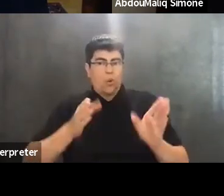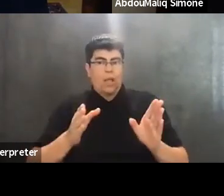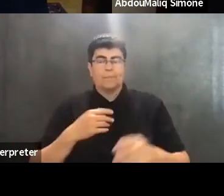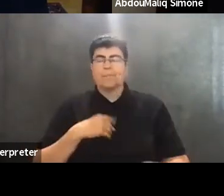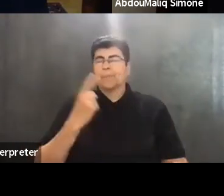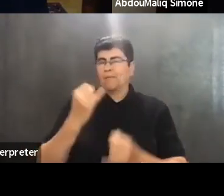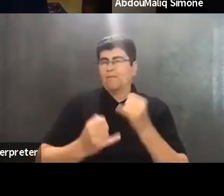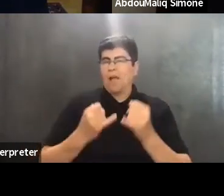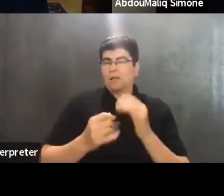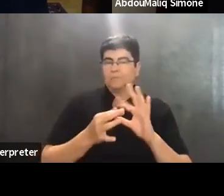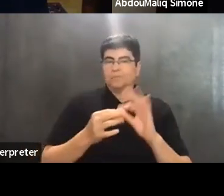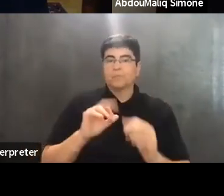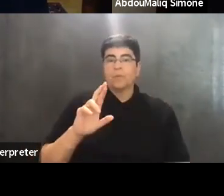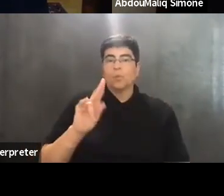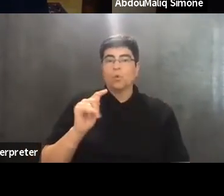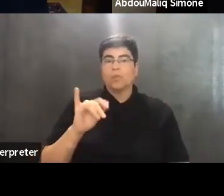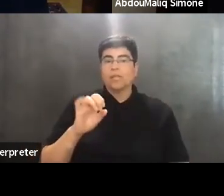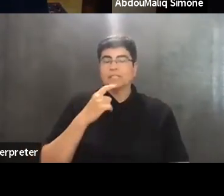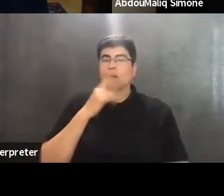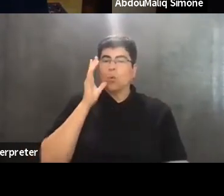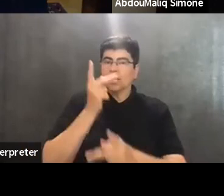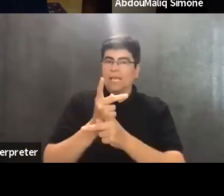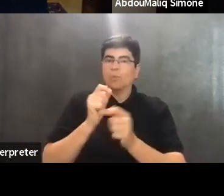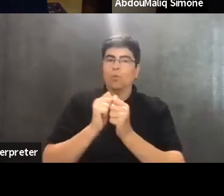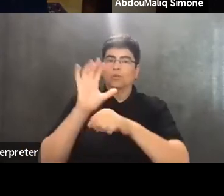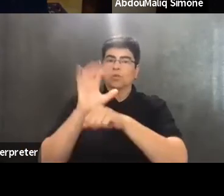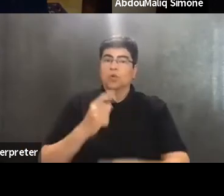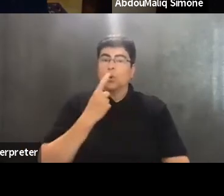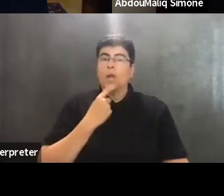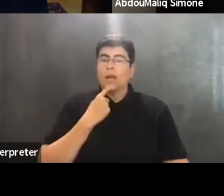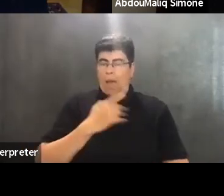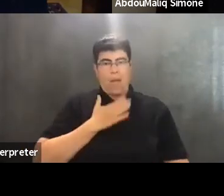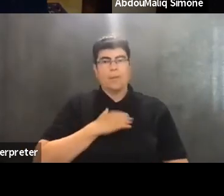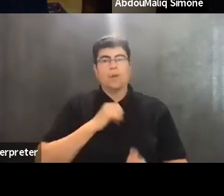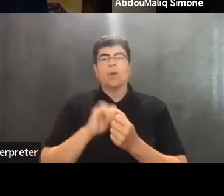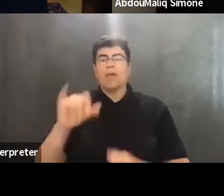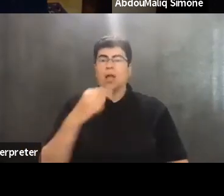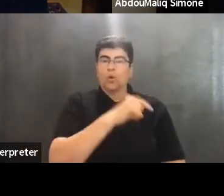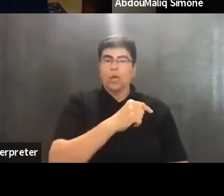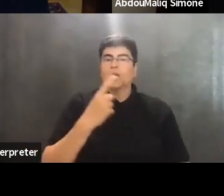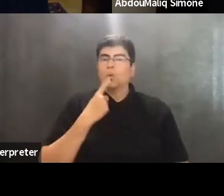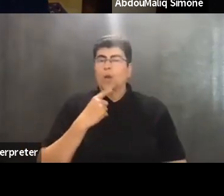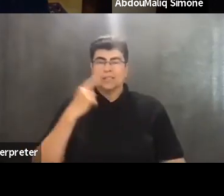note, Ruthie said, um, she'll keep with the traditional red. I'm happy with that. Green, red sounds good to me.